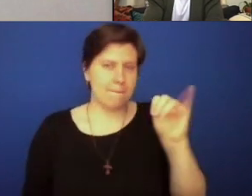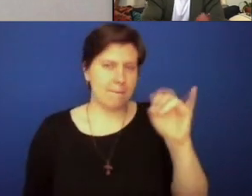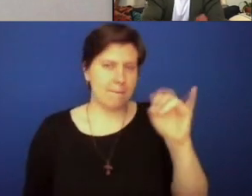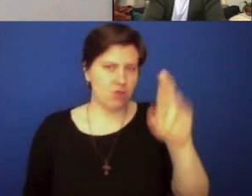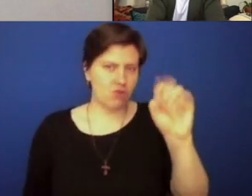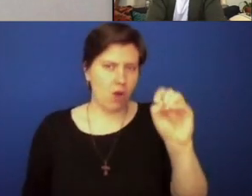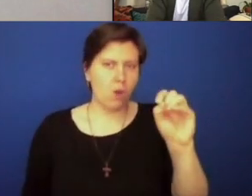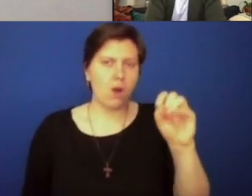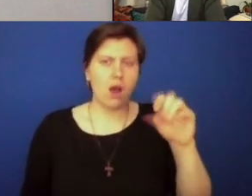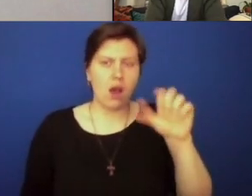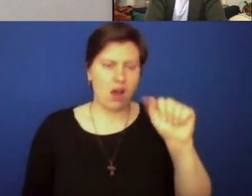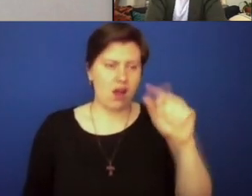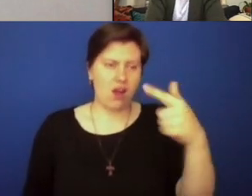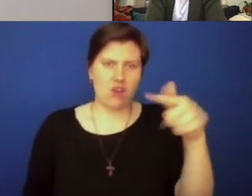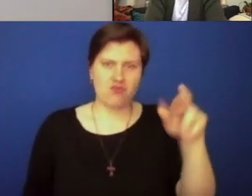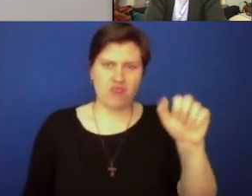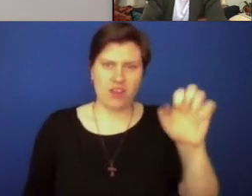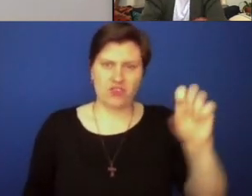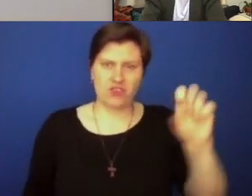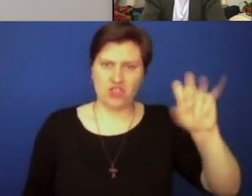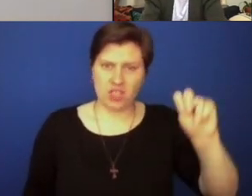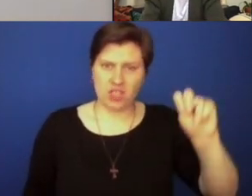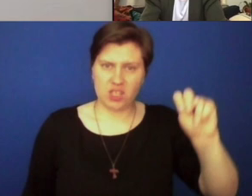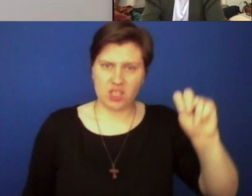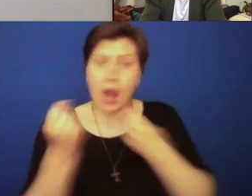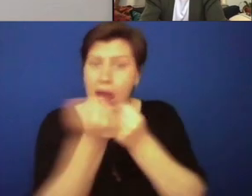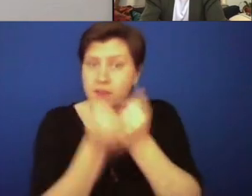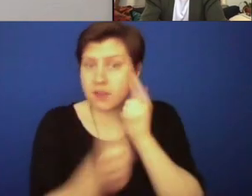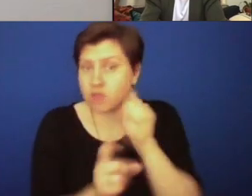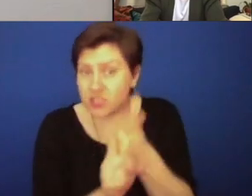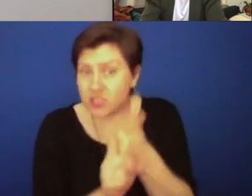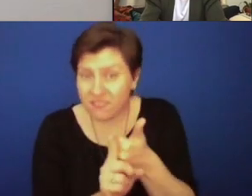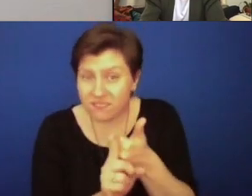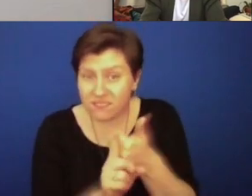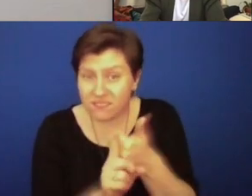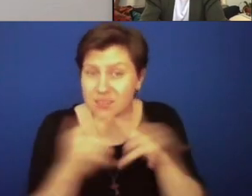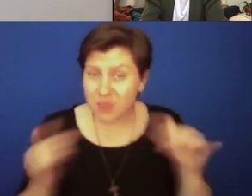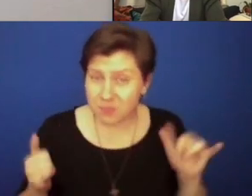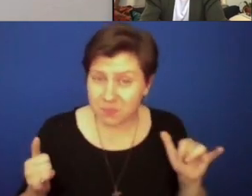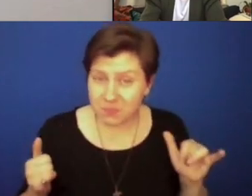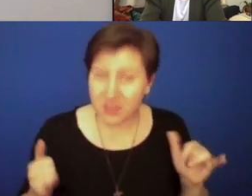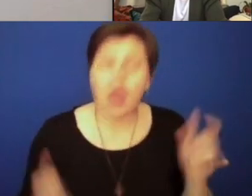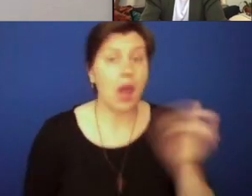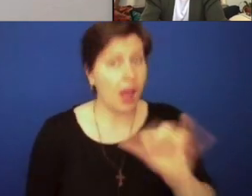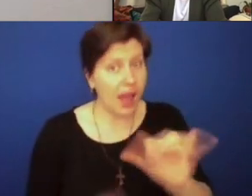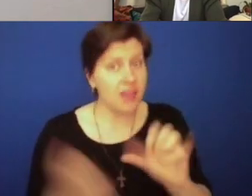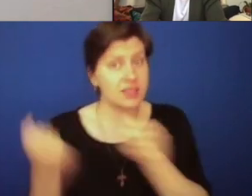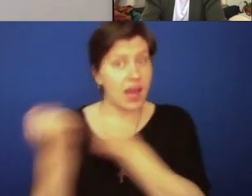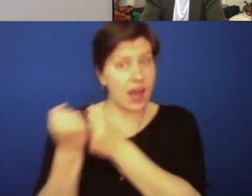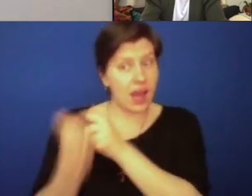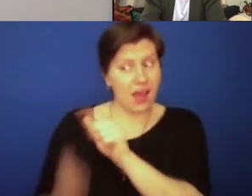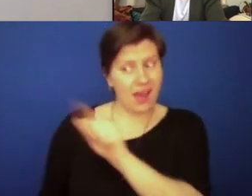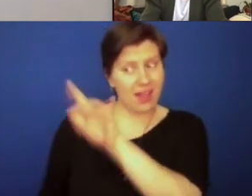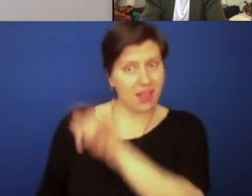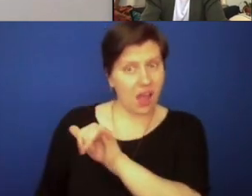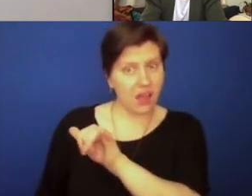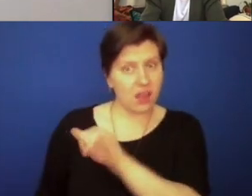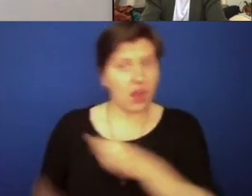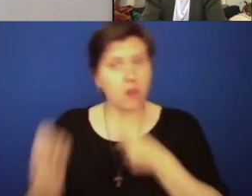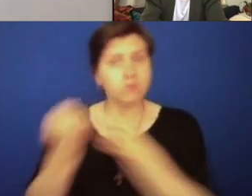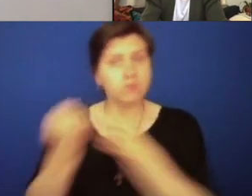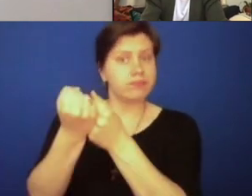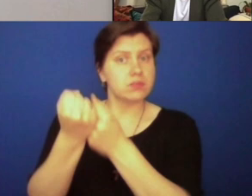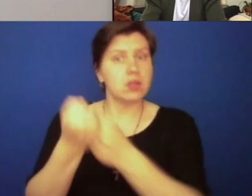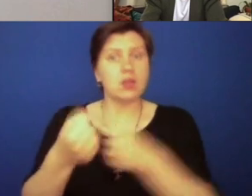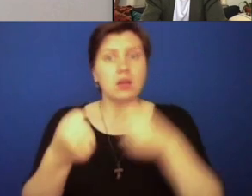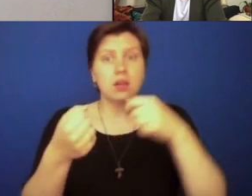microaggressions, but have to then advocate for yourself at the same time. As an ally that speaks up for